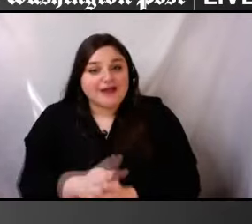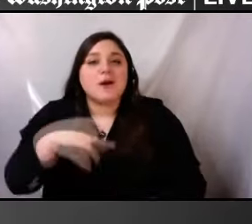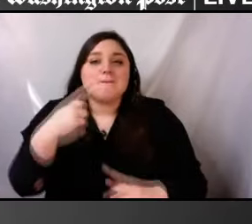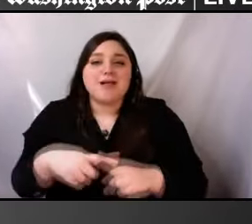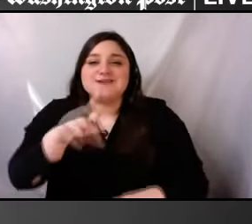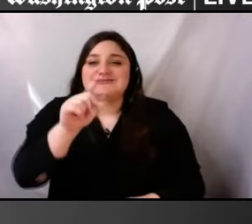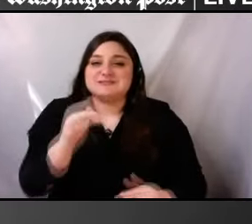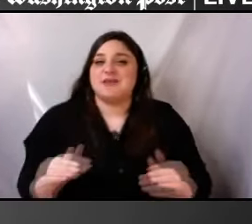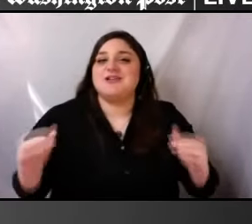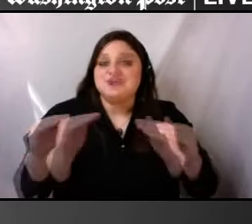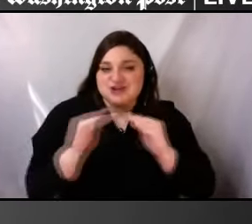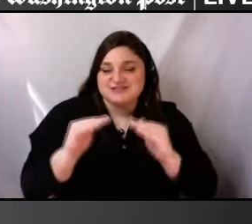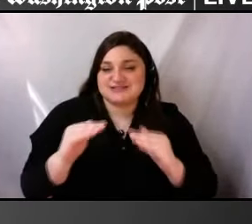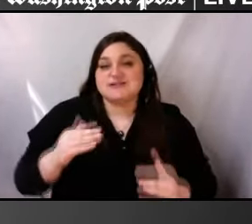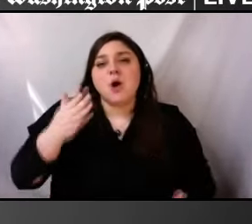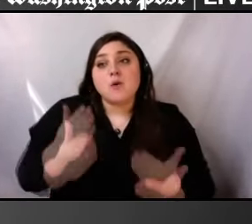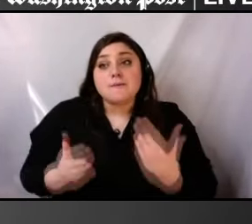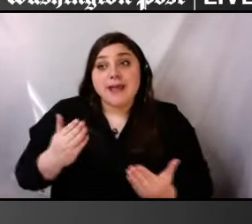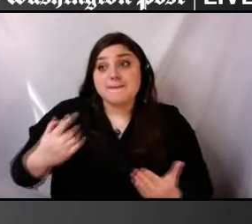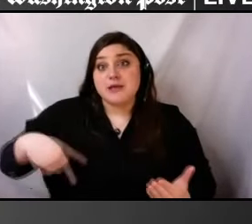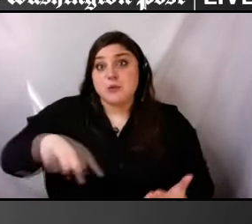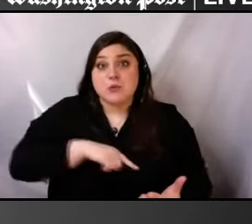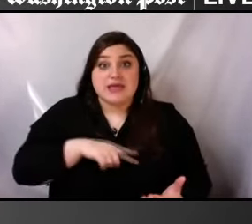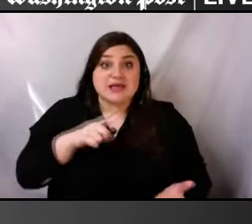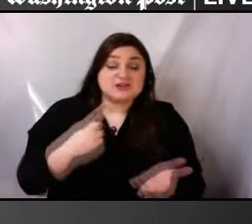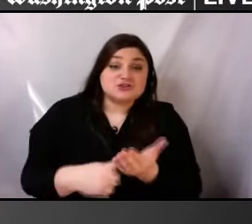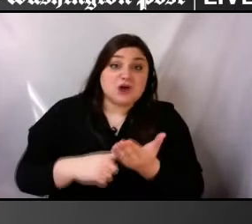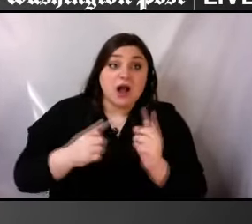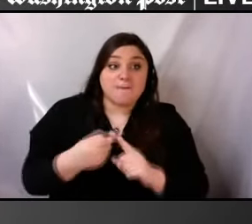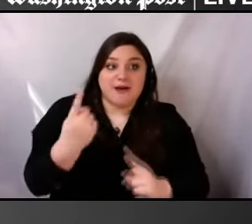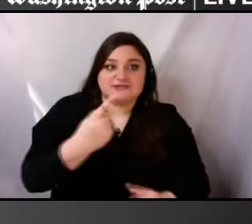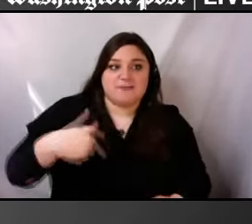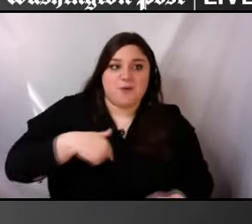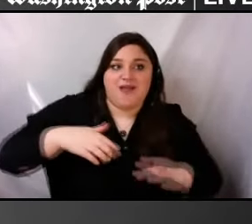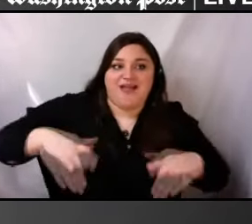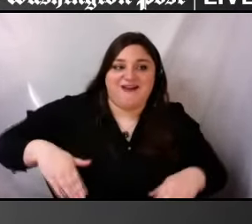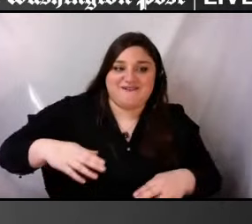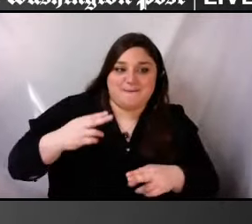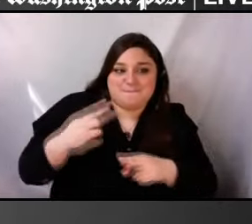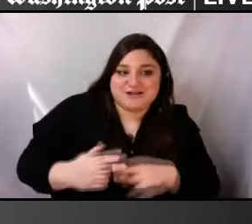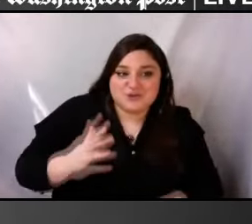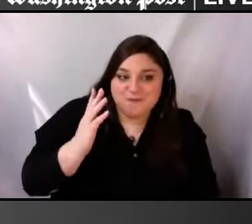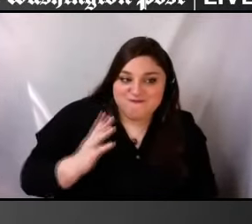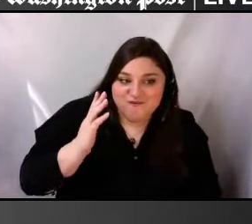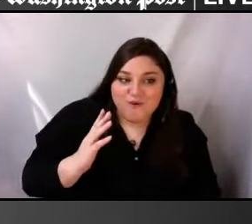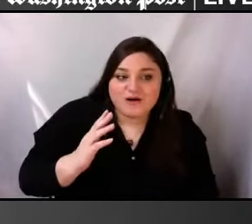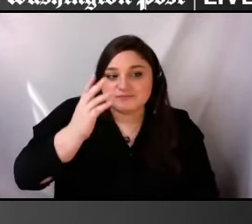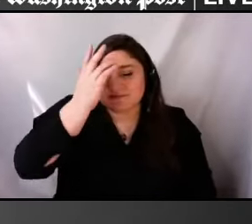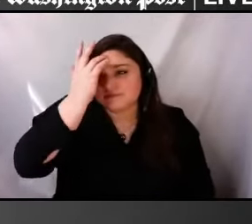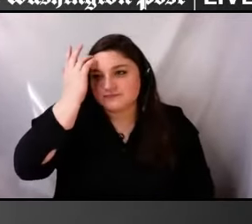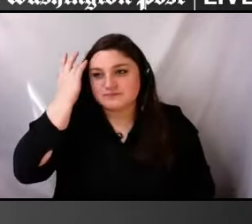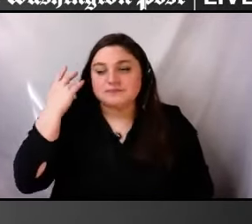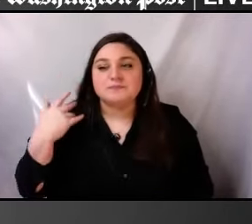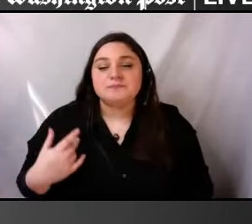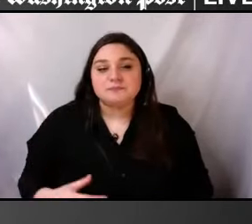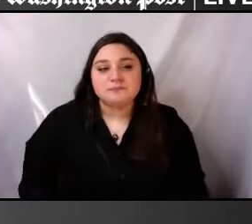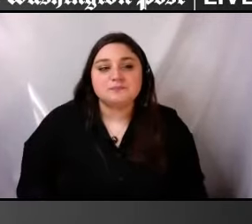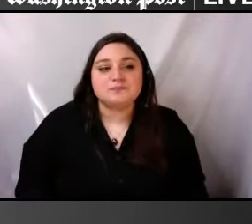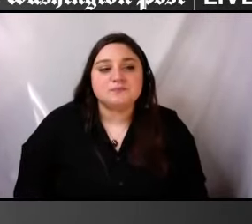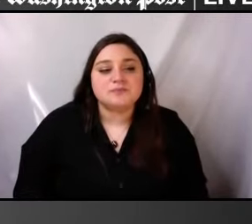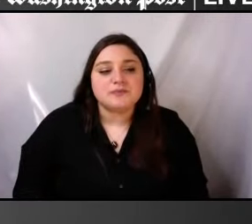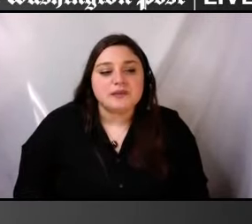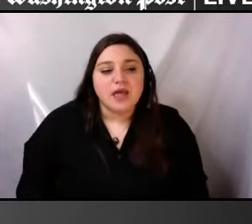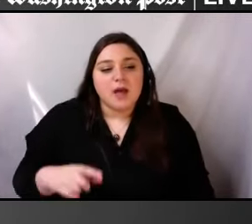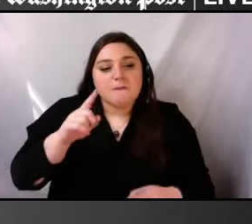Andrea, maybe we're getting close to the end, but maybe Andrea, you can pick up a little bit on this. And that's the questions that come from the so-called able-bodied community